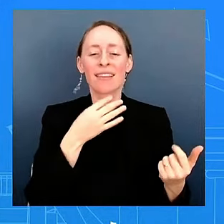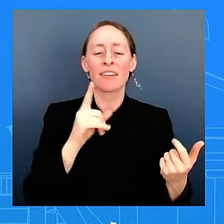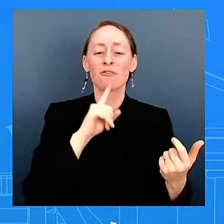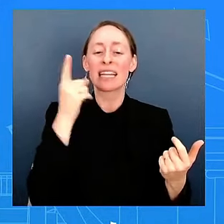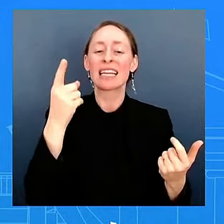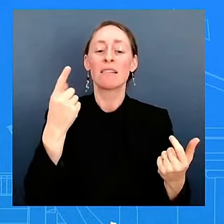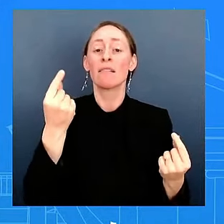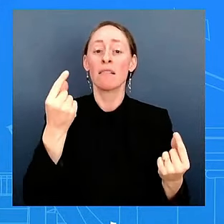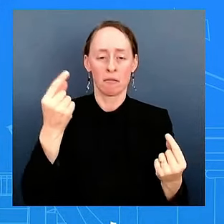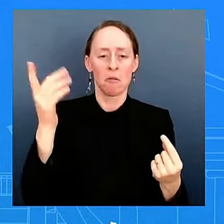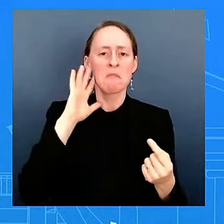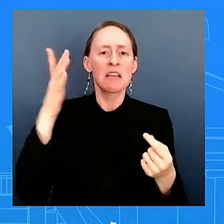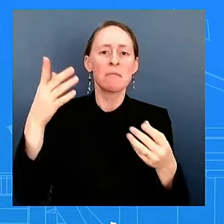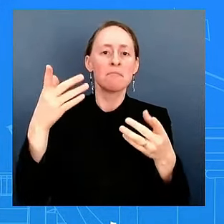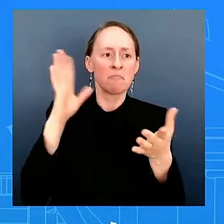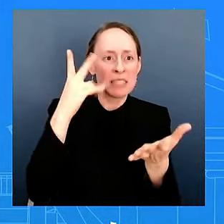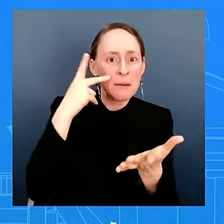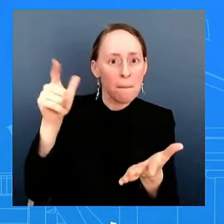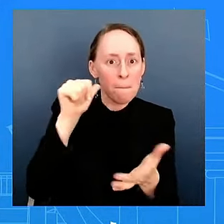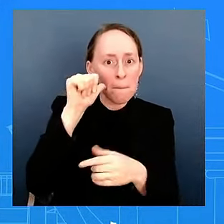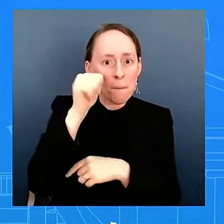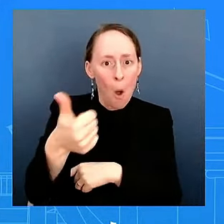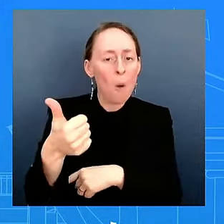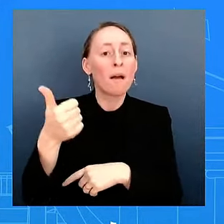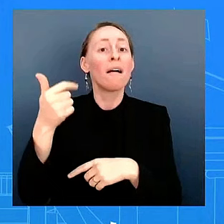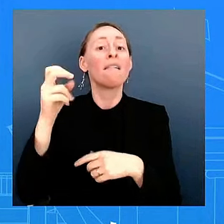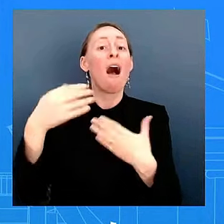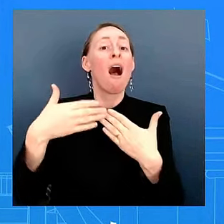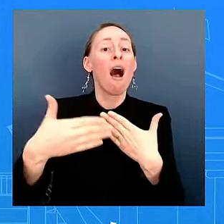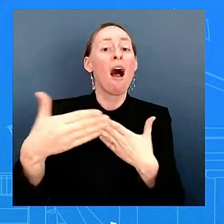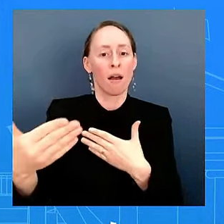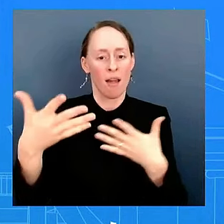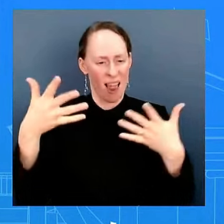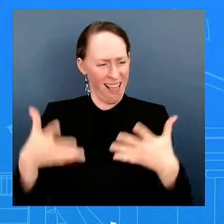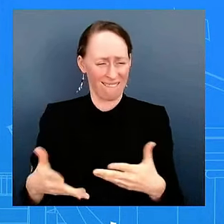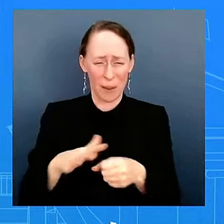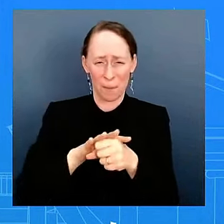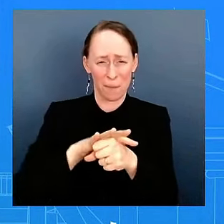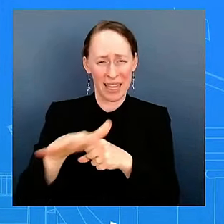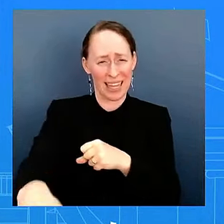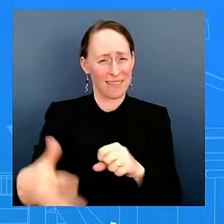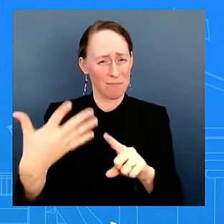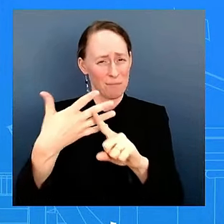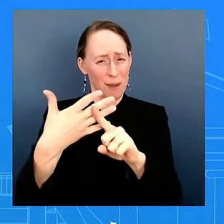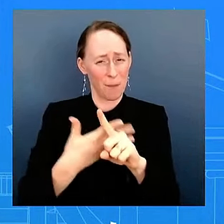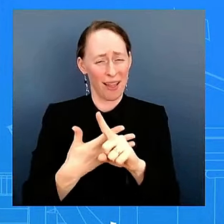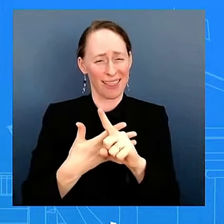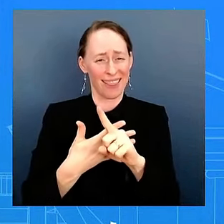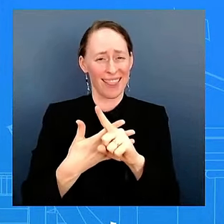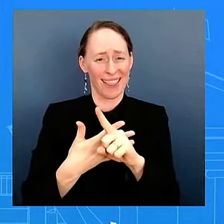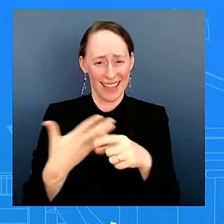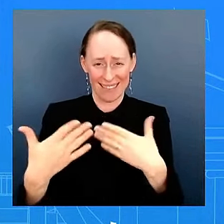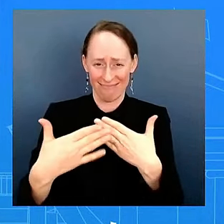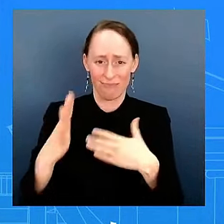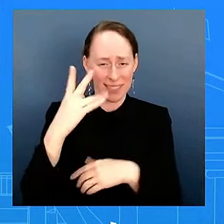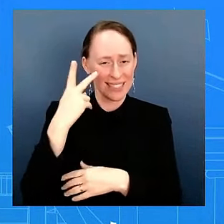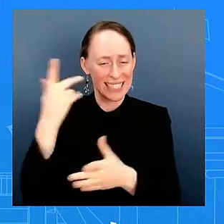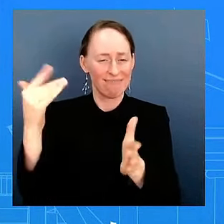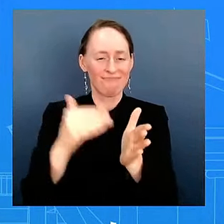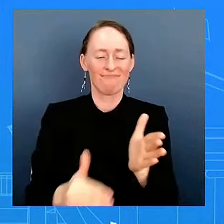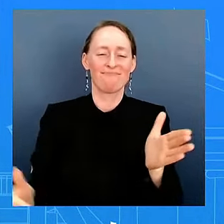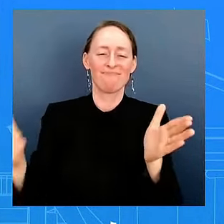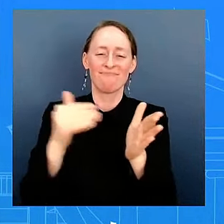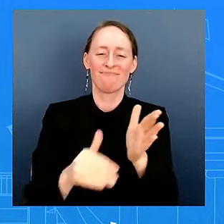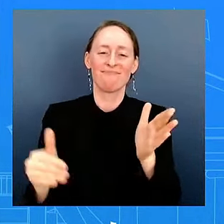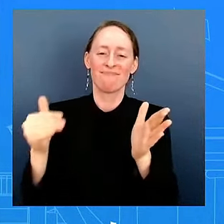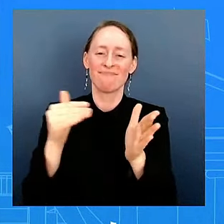more opportunities. We have five months left here. There will be plenty of opportunities, obviously, to see the President. And certainly when we have events, public